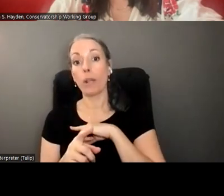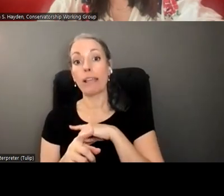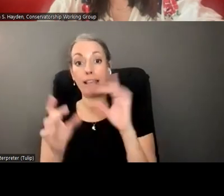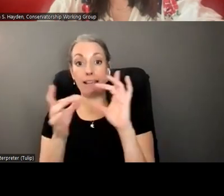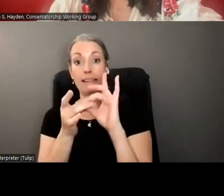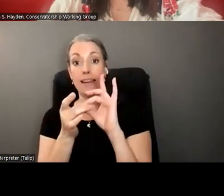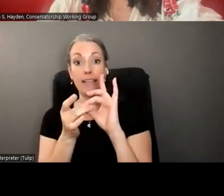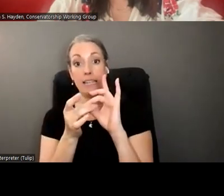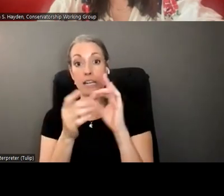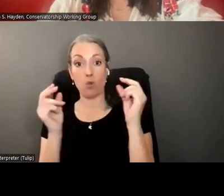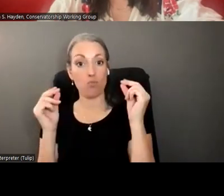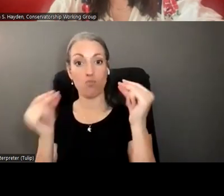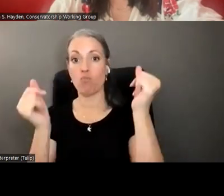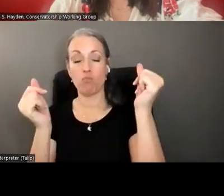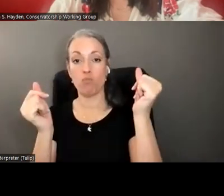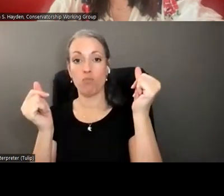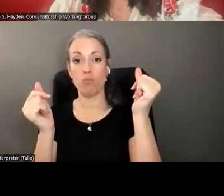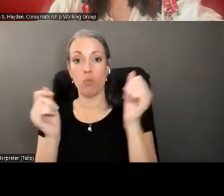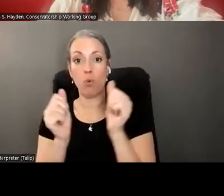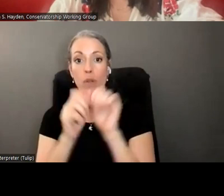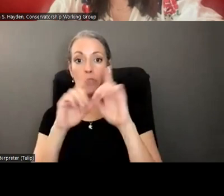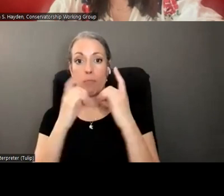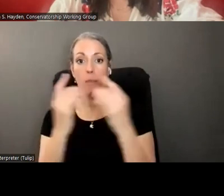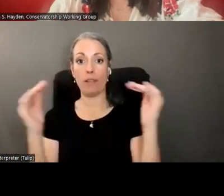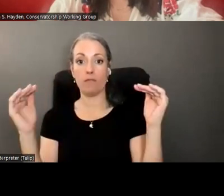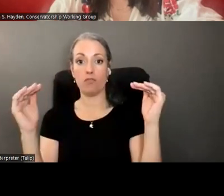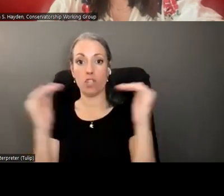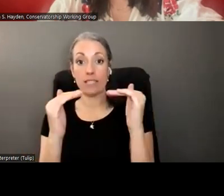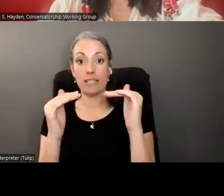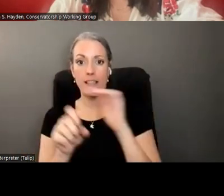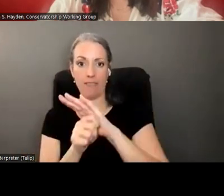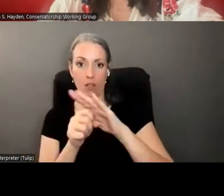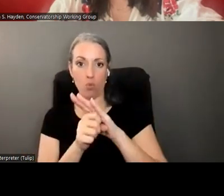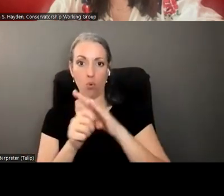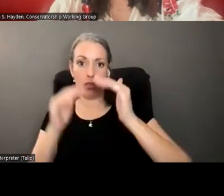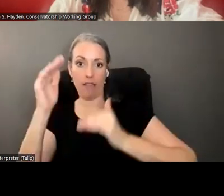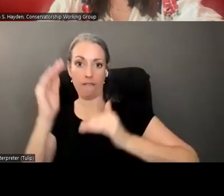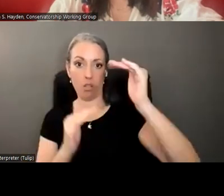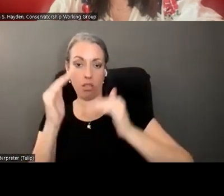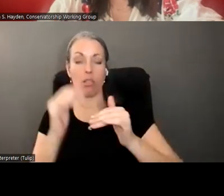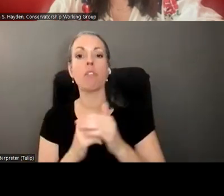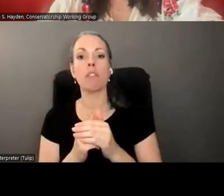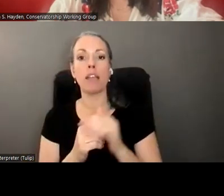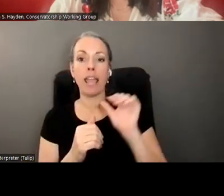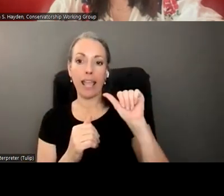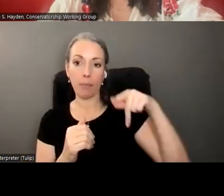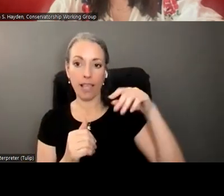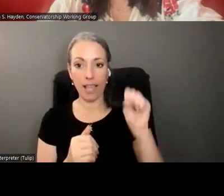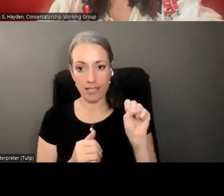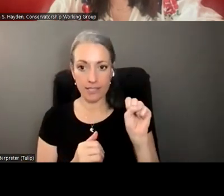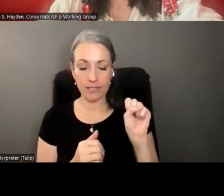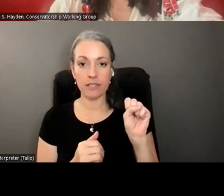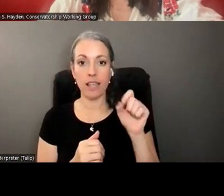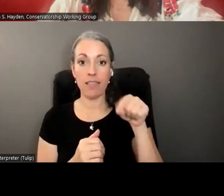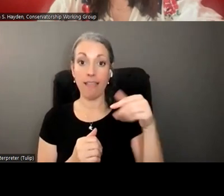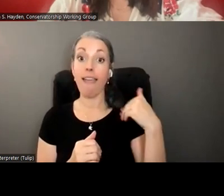immediately with Department of Justice at the local level, APS, and they